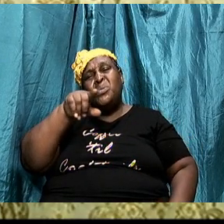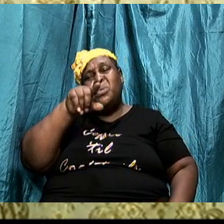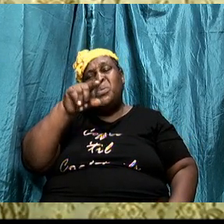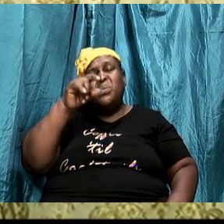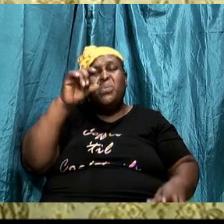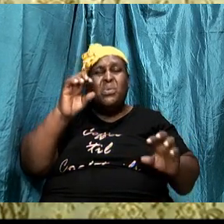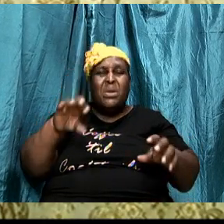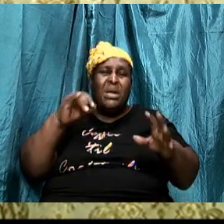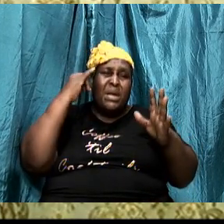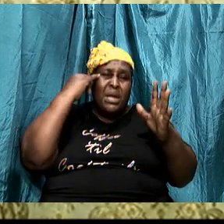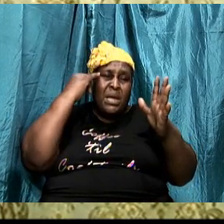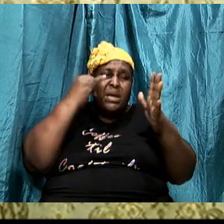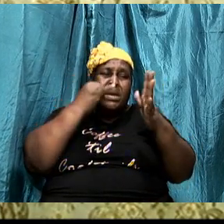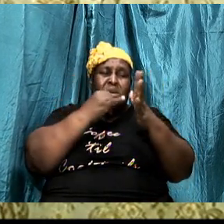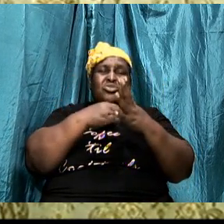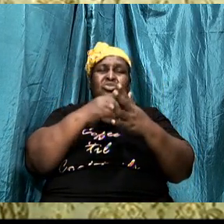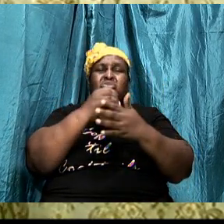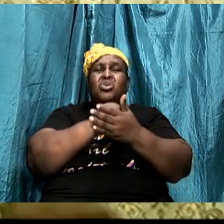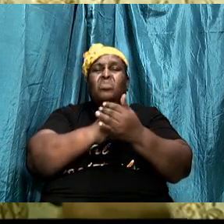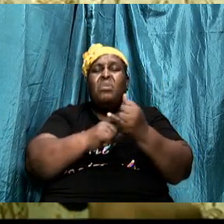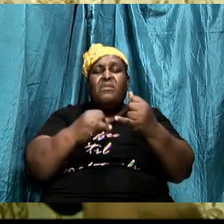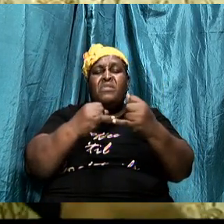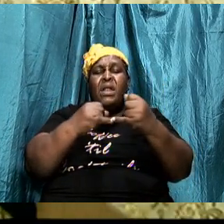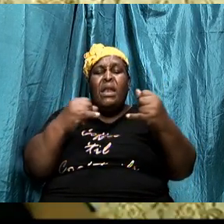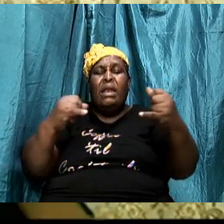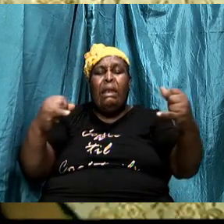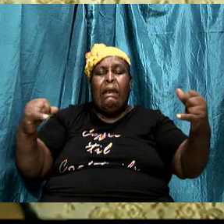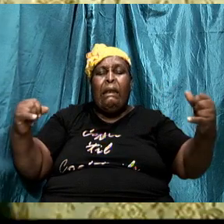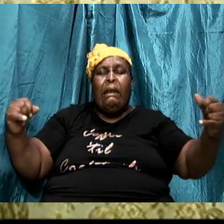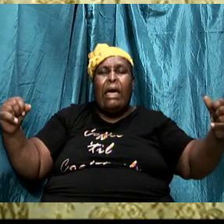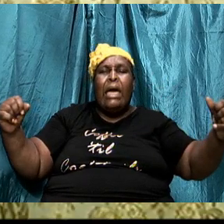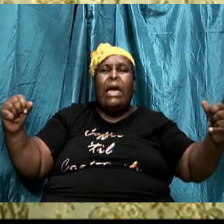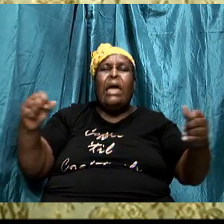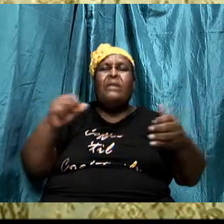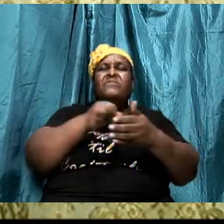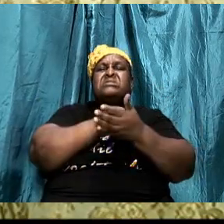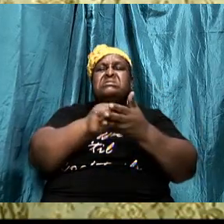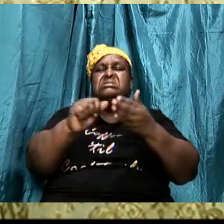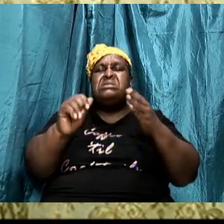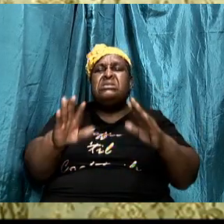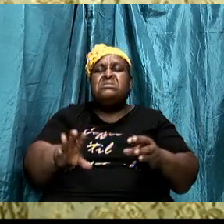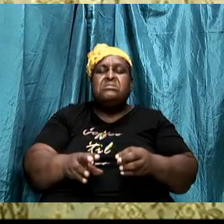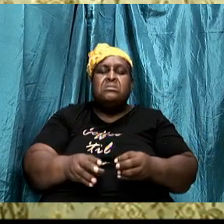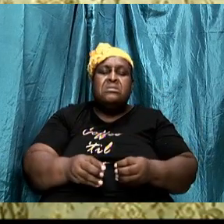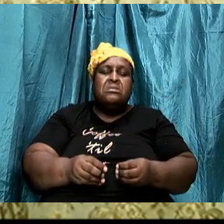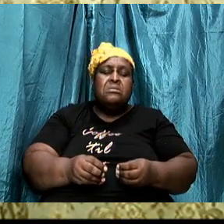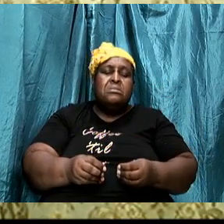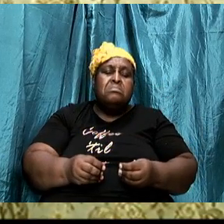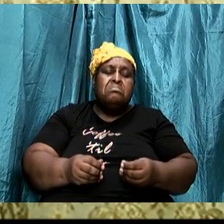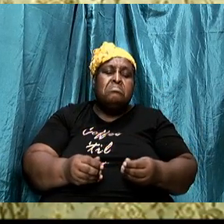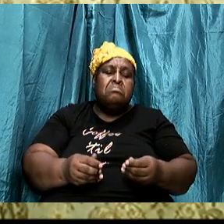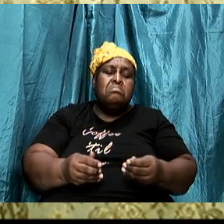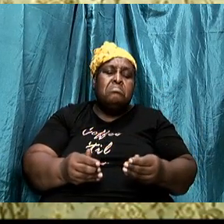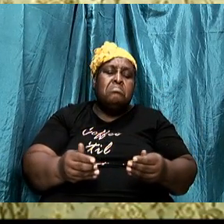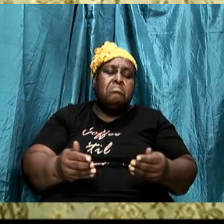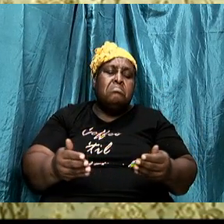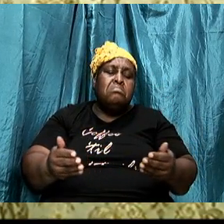that even some of the lines for saints have been faded away just by how they attire themselves